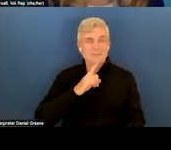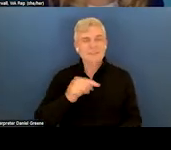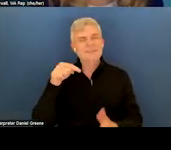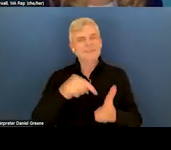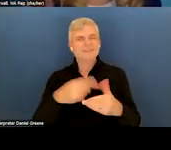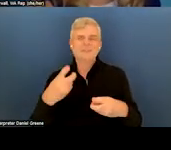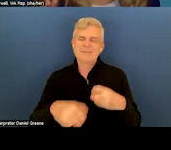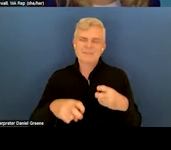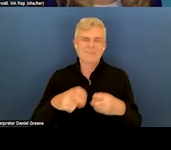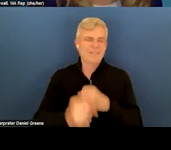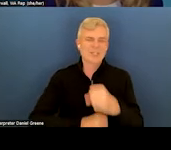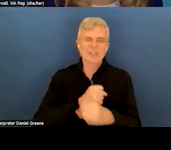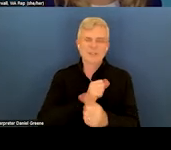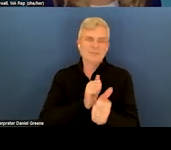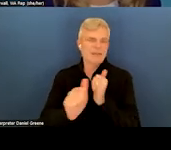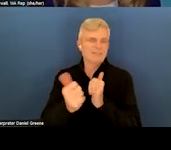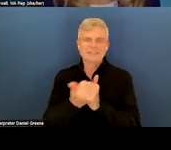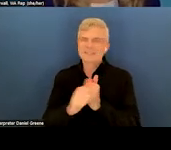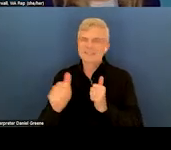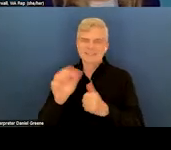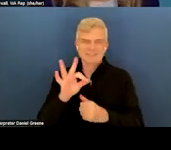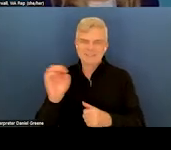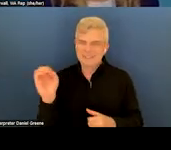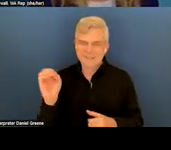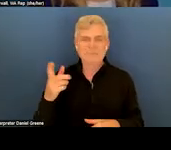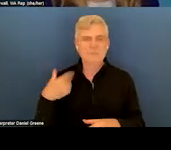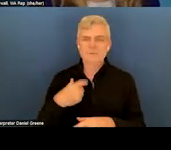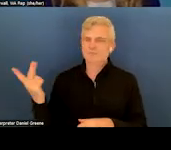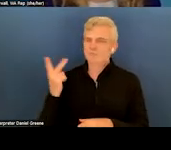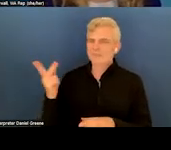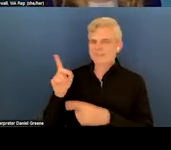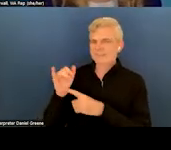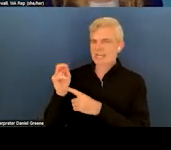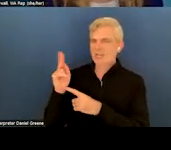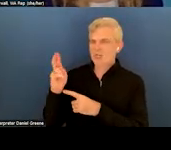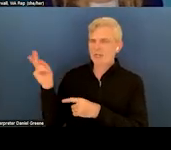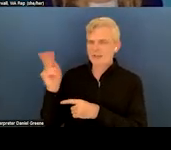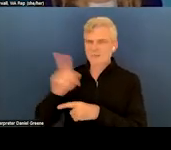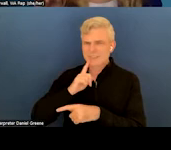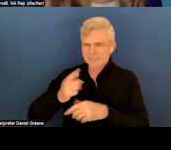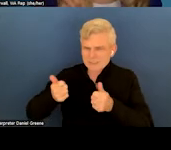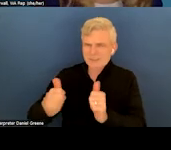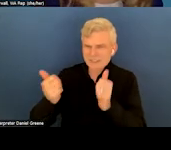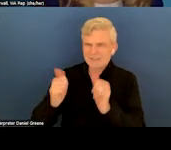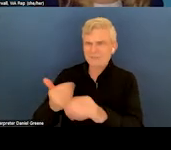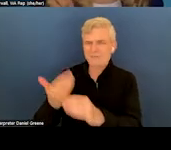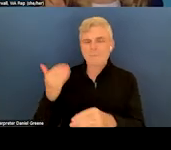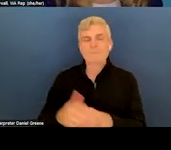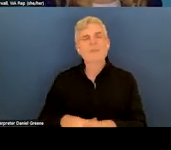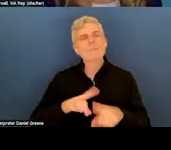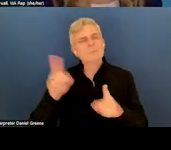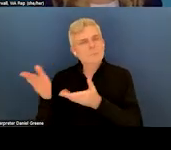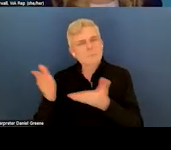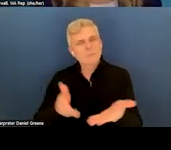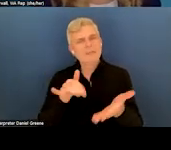Senator Dingra and I worked so hard to move it the session before. But, you know, bring everyone to the table, because this really will inject a lot of new